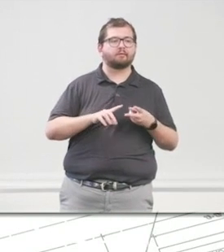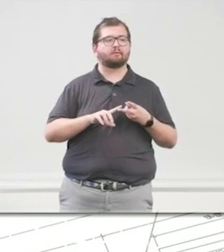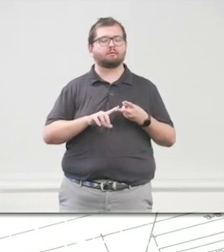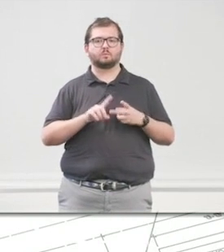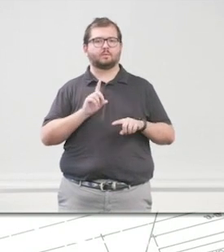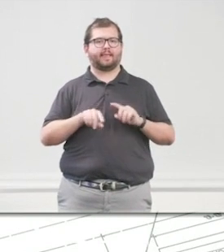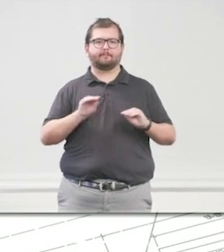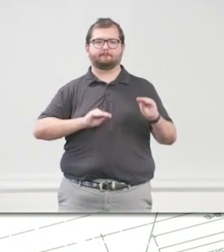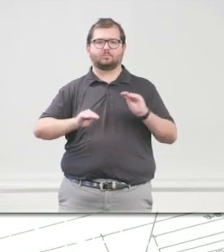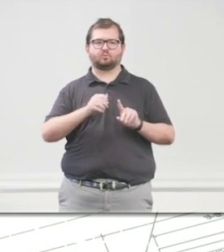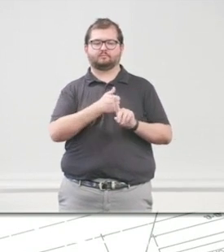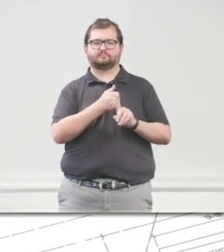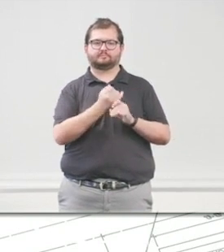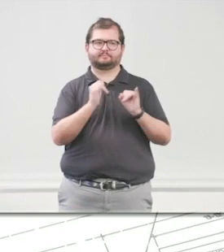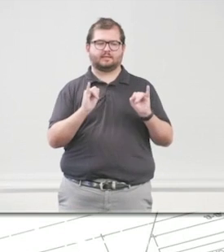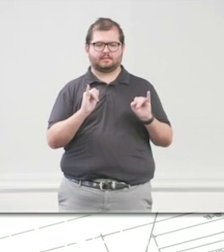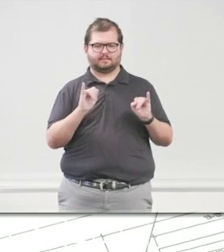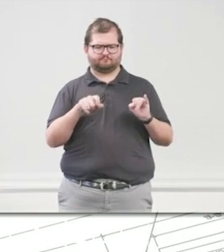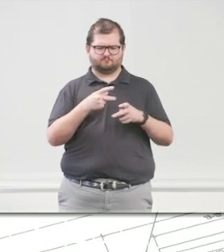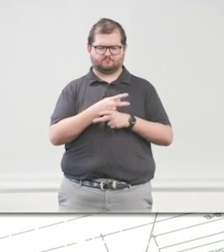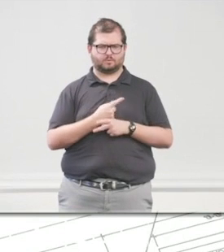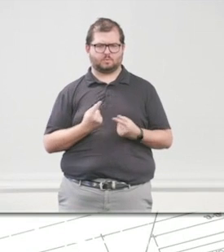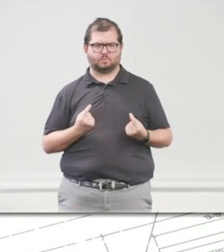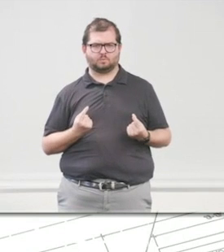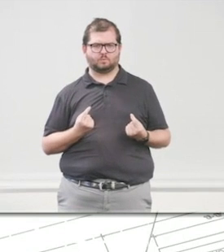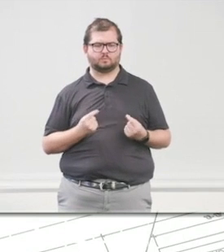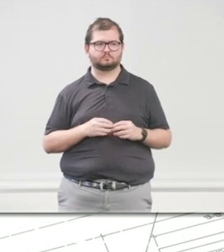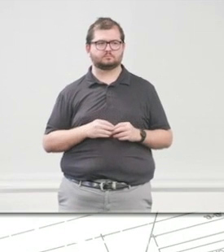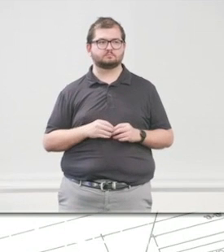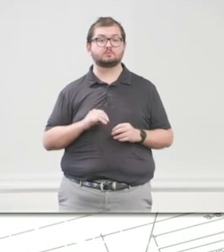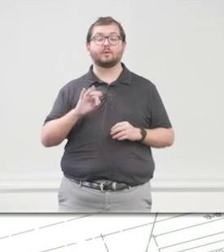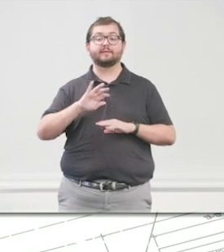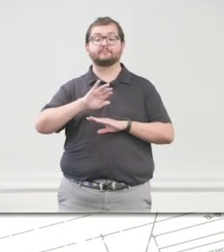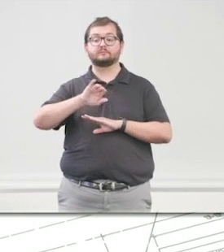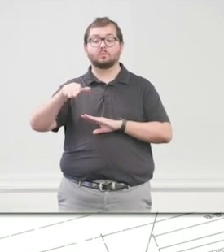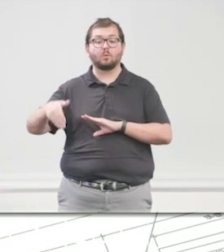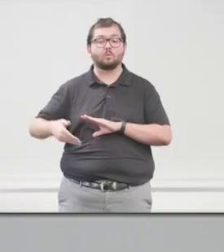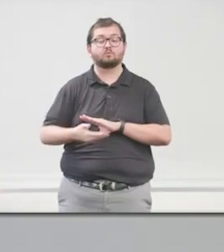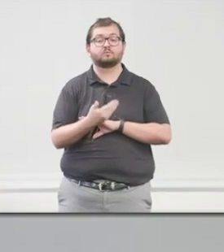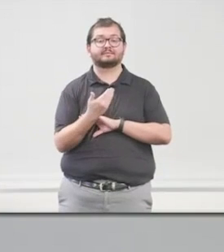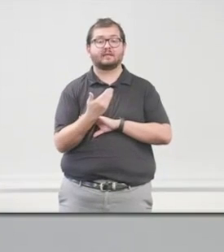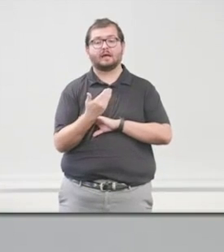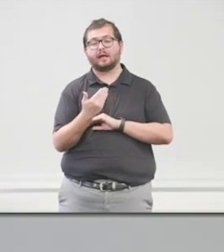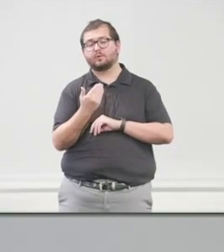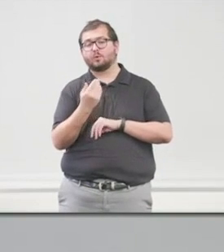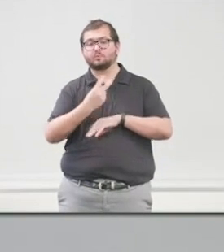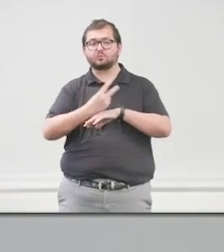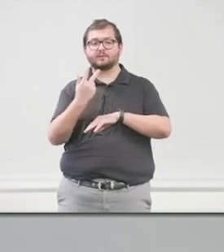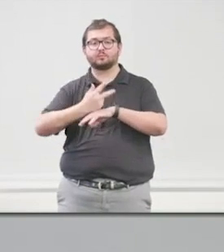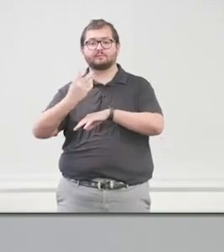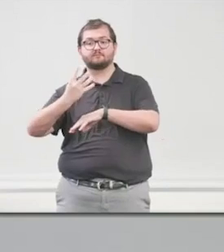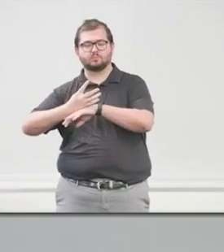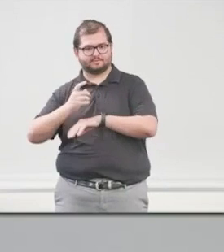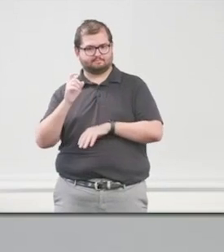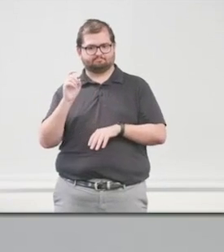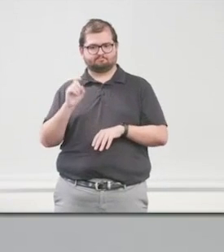mobile have to figure out what to do. If it's going to be overnight and more than a few days, I have to have bedding